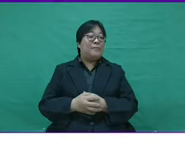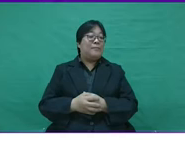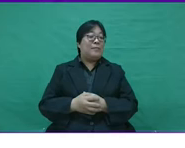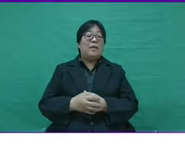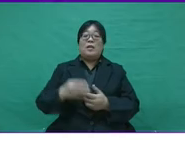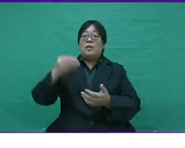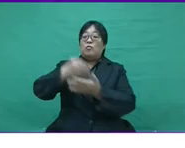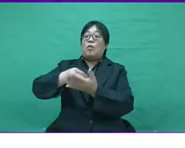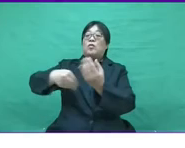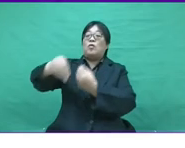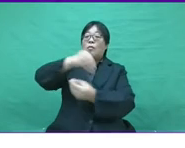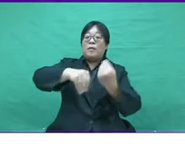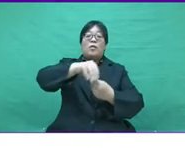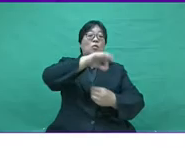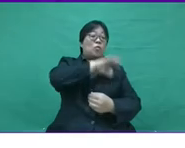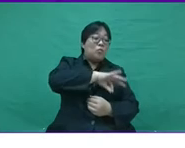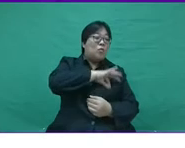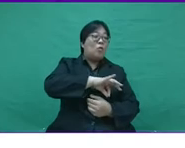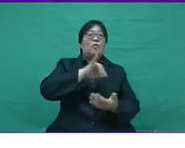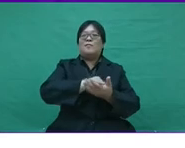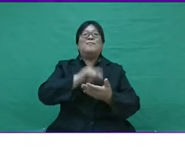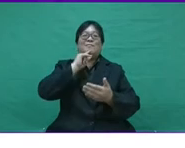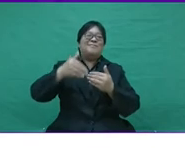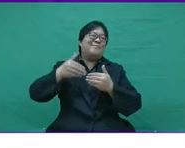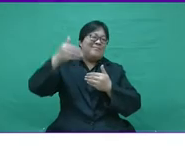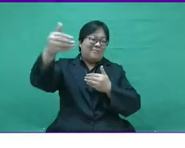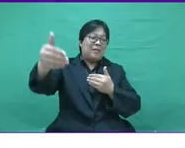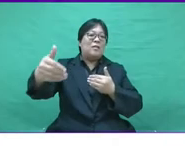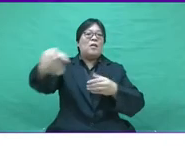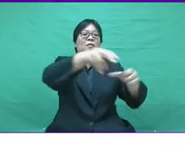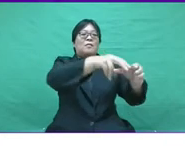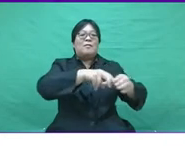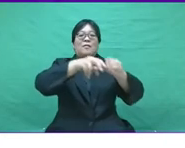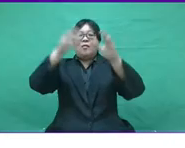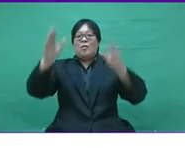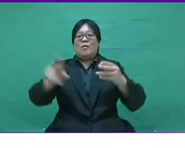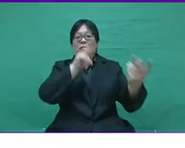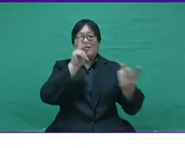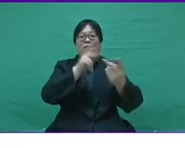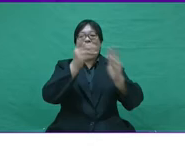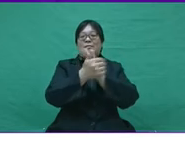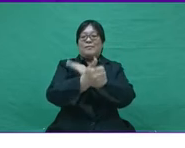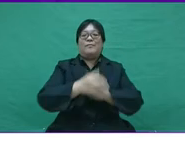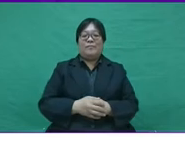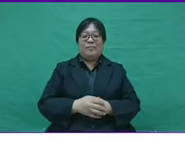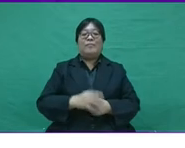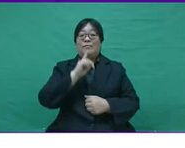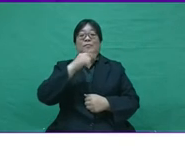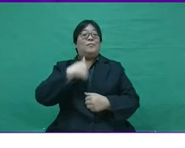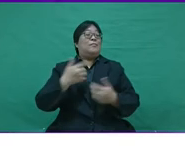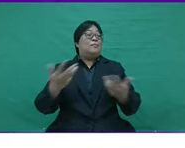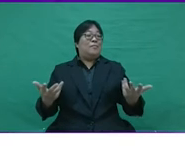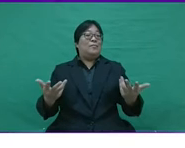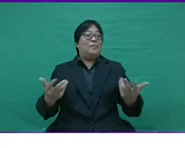those comprehensive compensation package will go a long way to attract